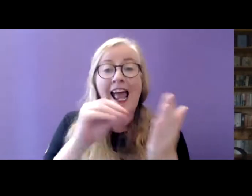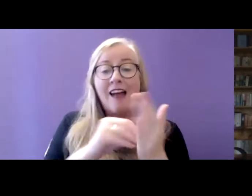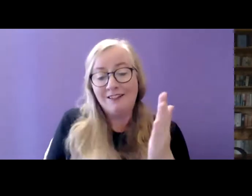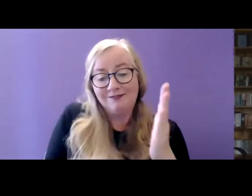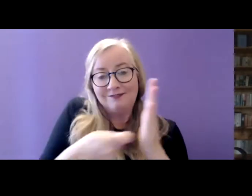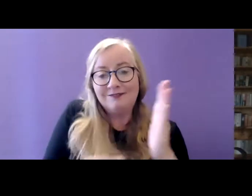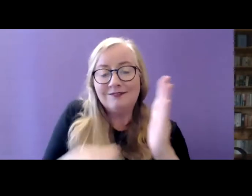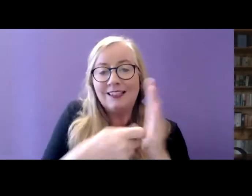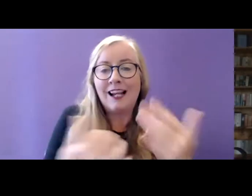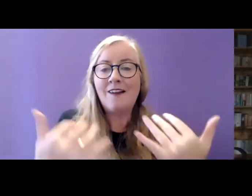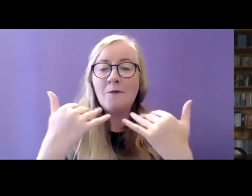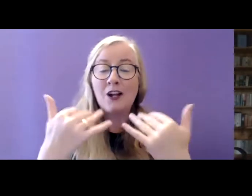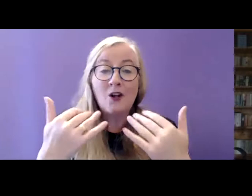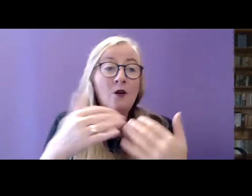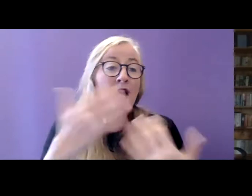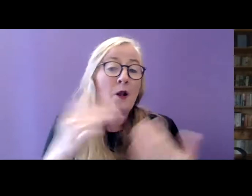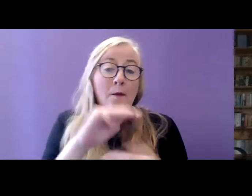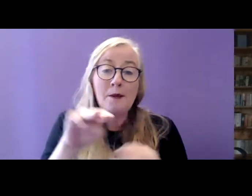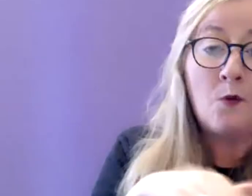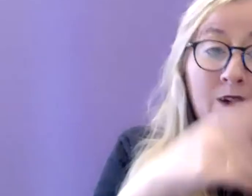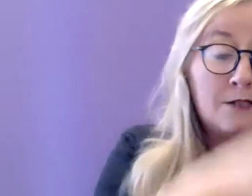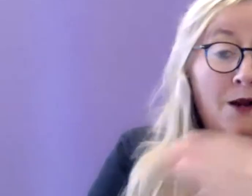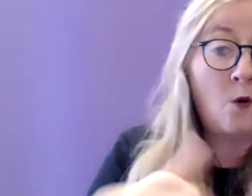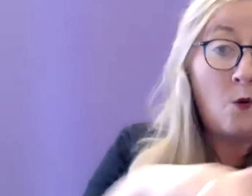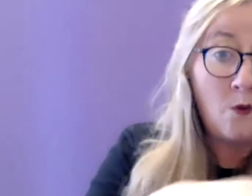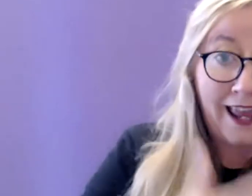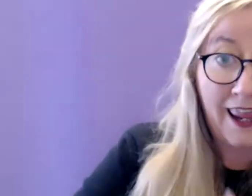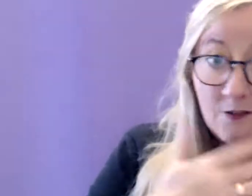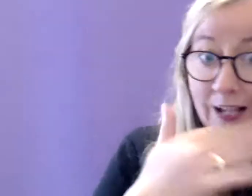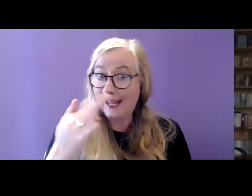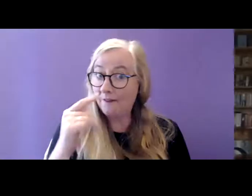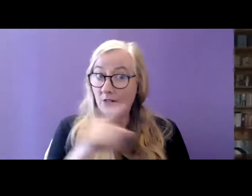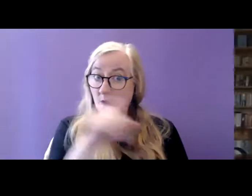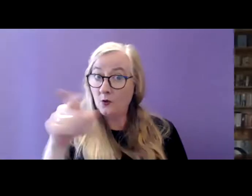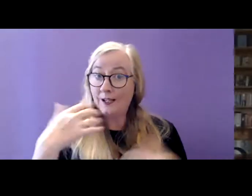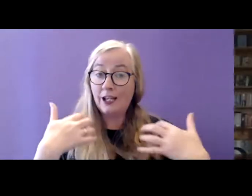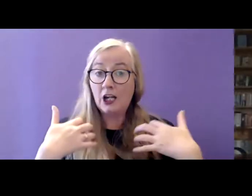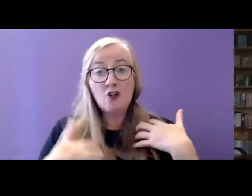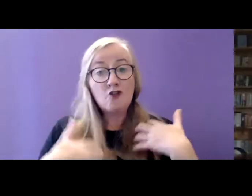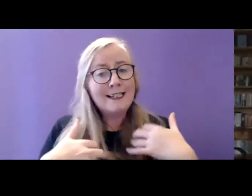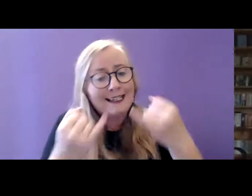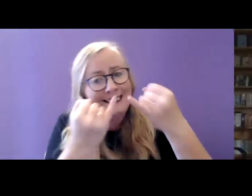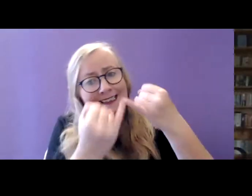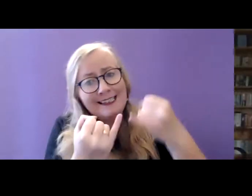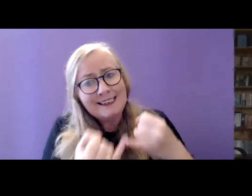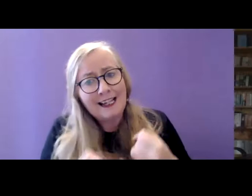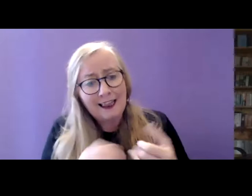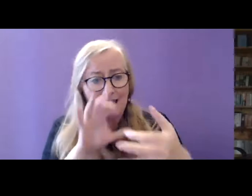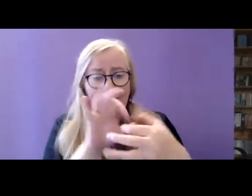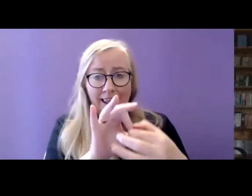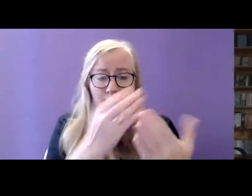on where persons with disabilities live and again if anyone is particularly interested in the detail behind this